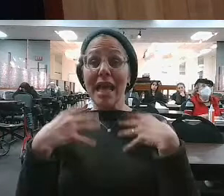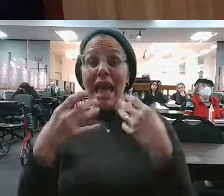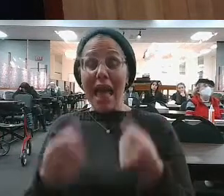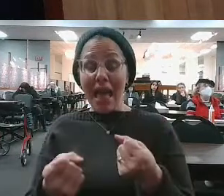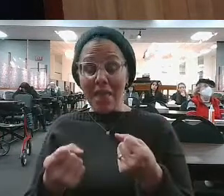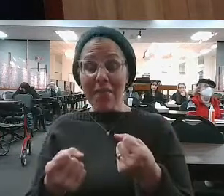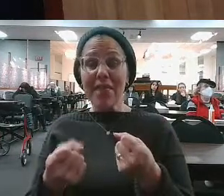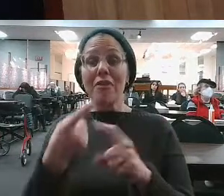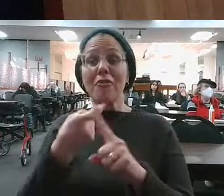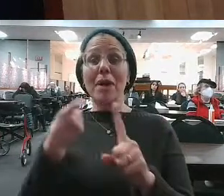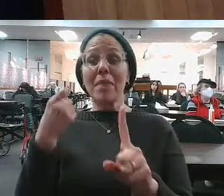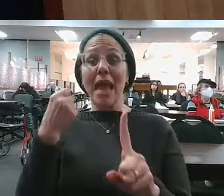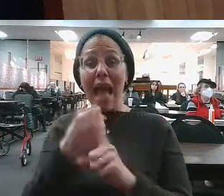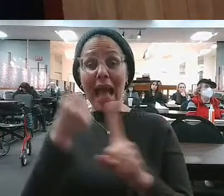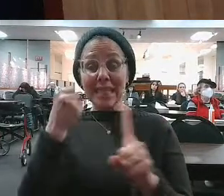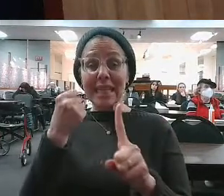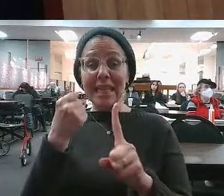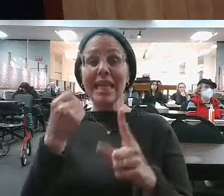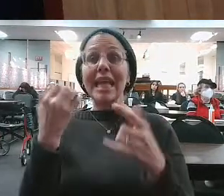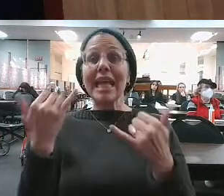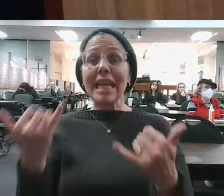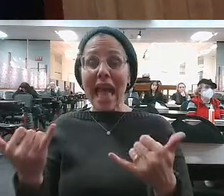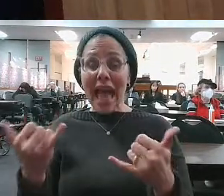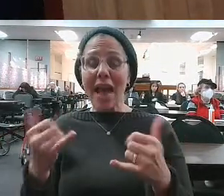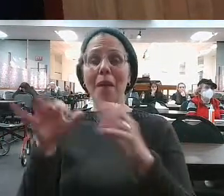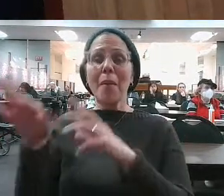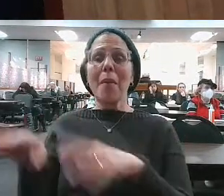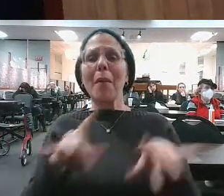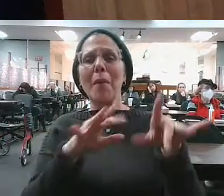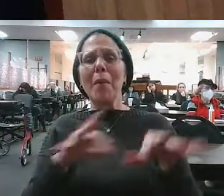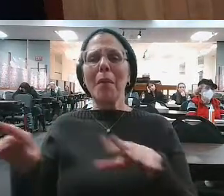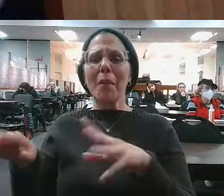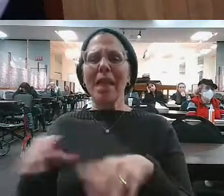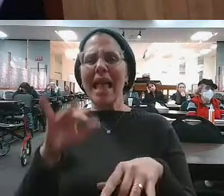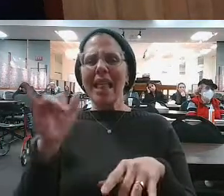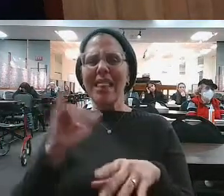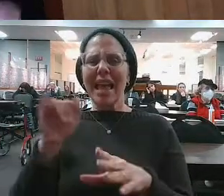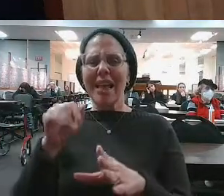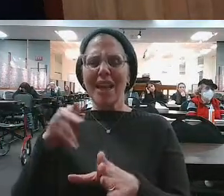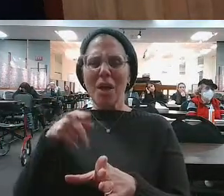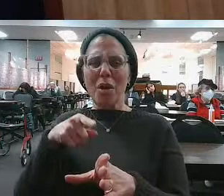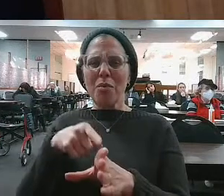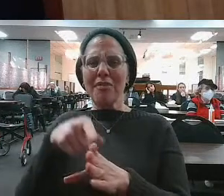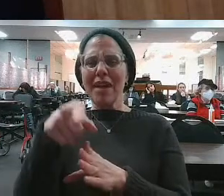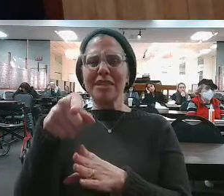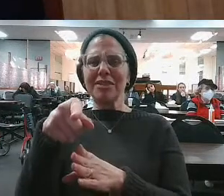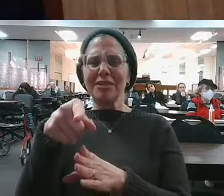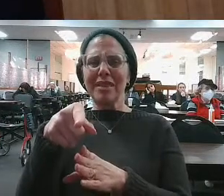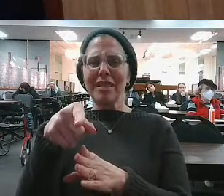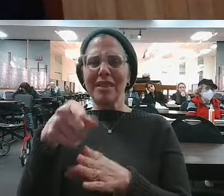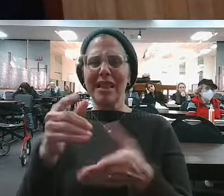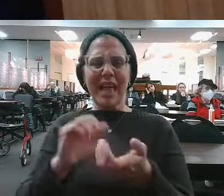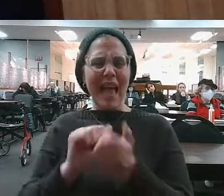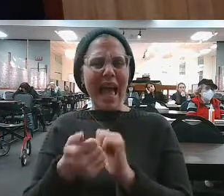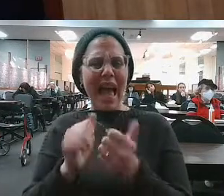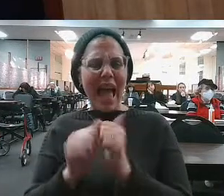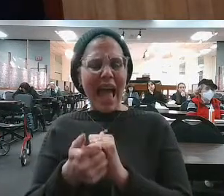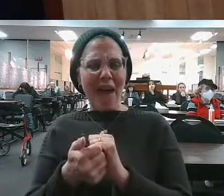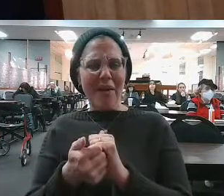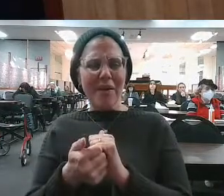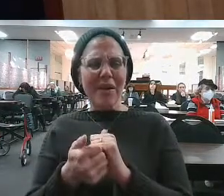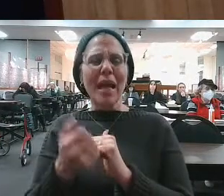magnificently. And by the way, he can't read music. He can't read music. No idea how to read musical notes. No idea how musical notes.